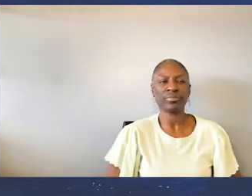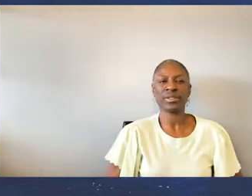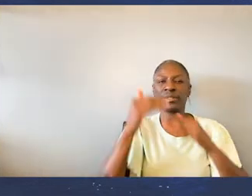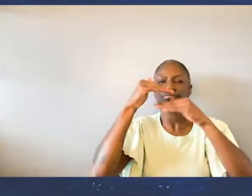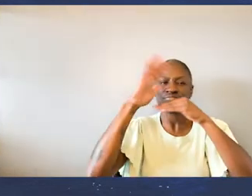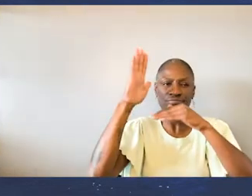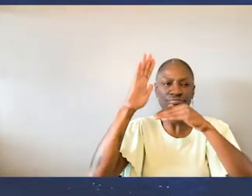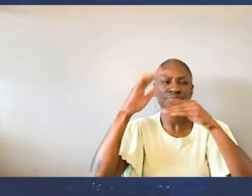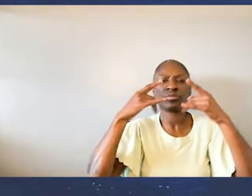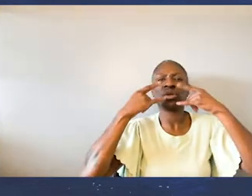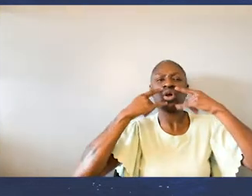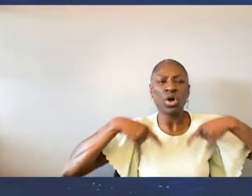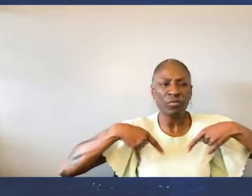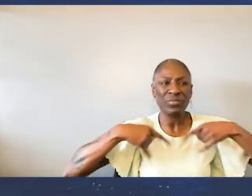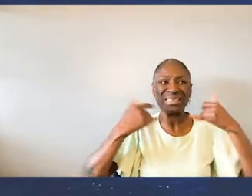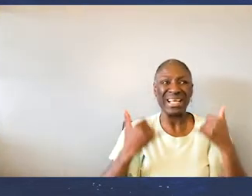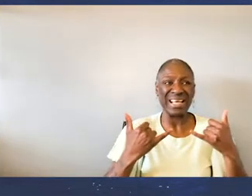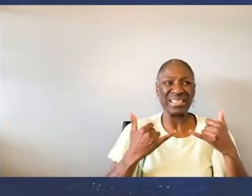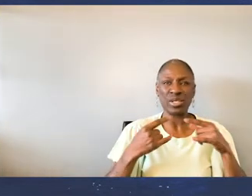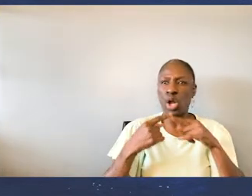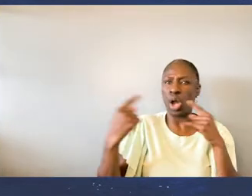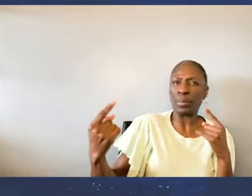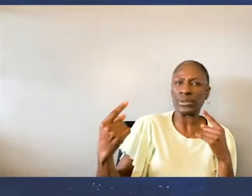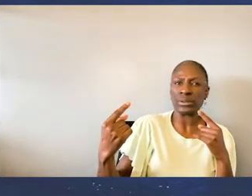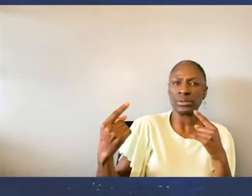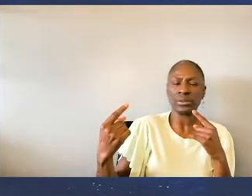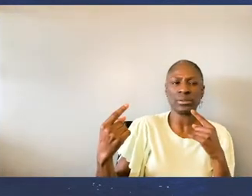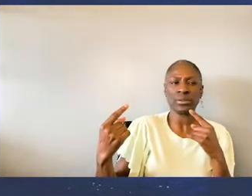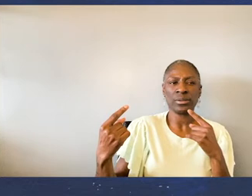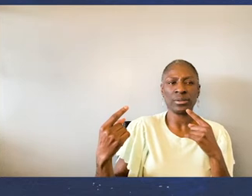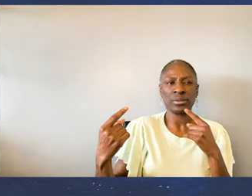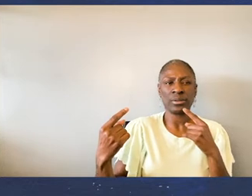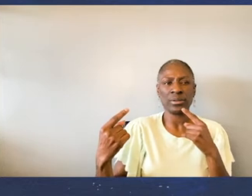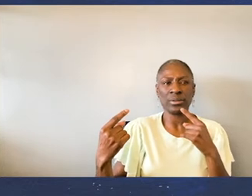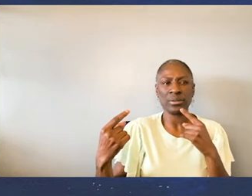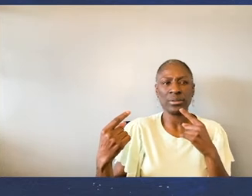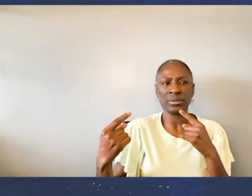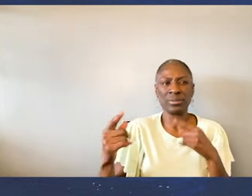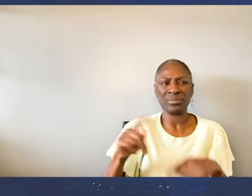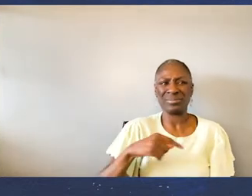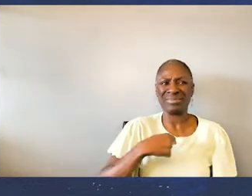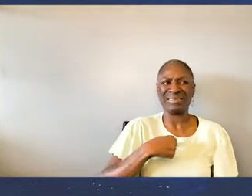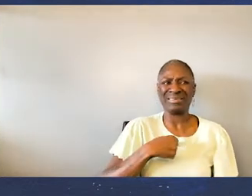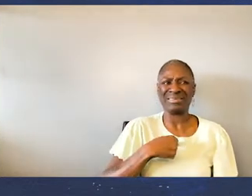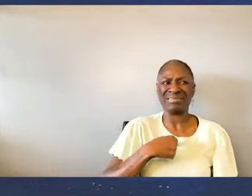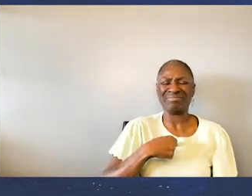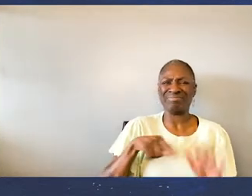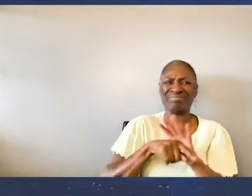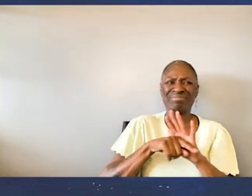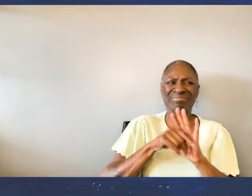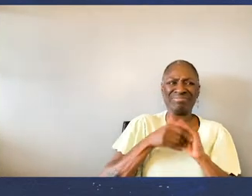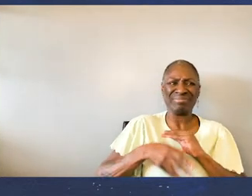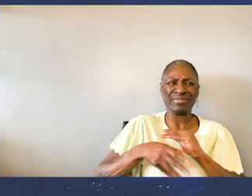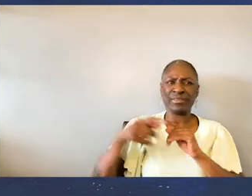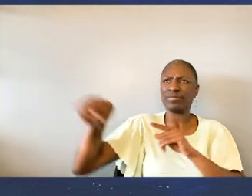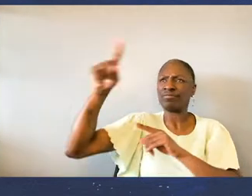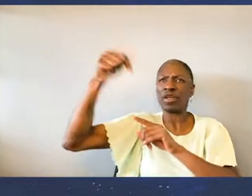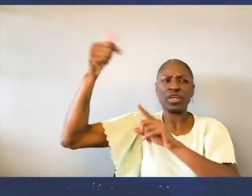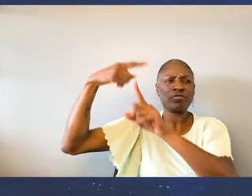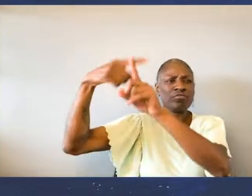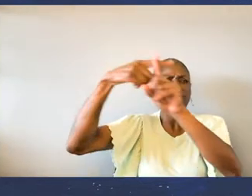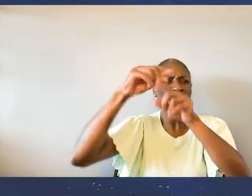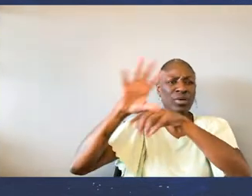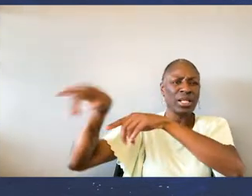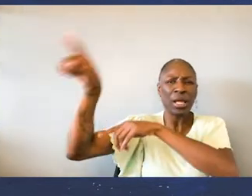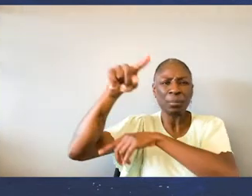to be lifted, I feel the opposite of that. Like I'm going to be experiencing loss where others are rediscovering joy and embracing myself